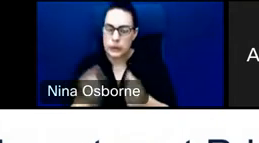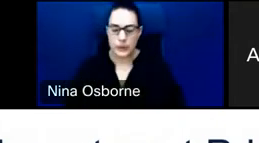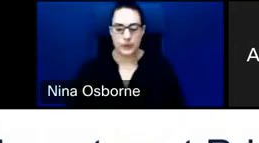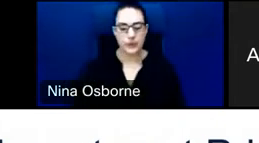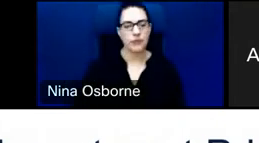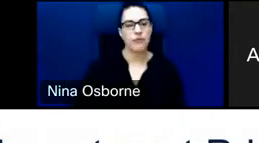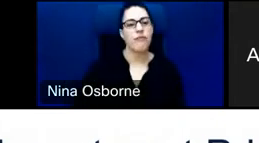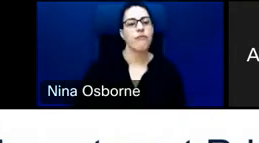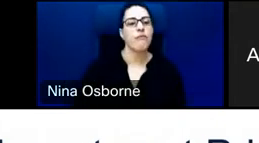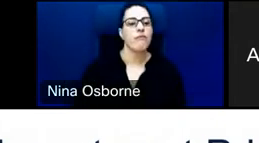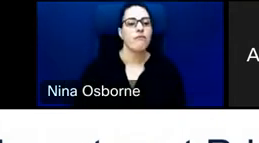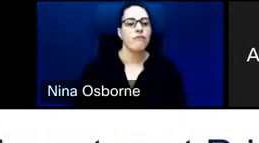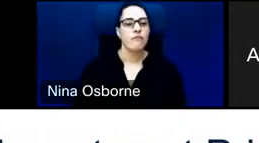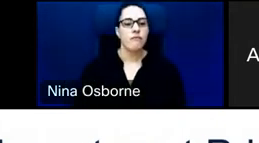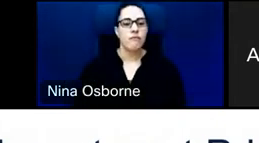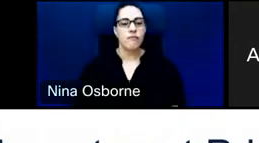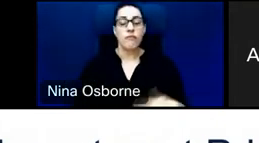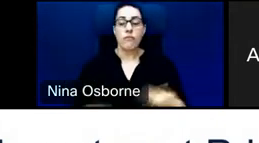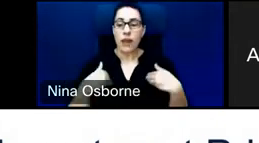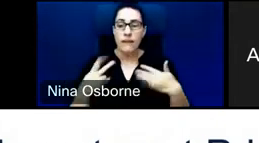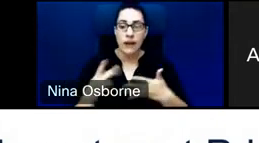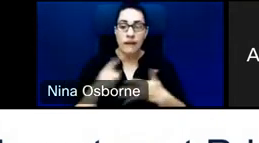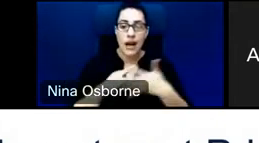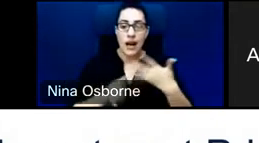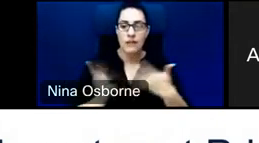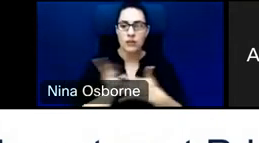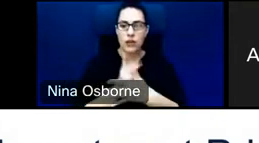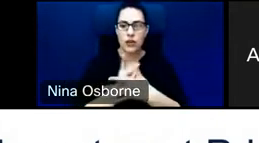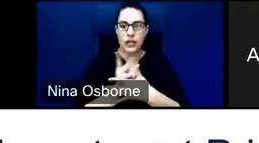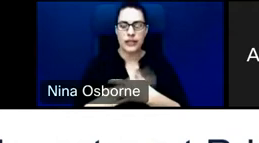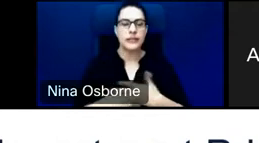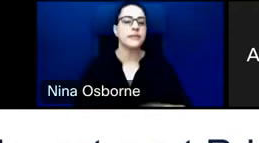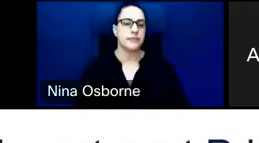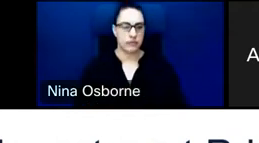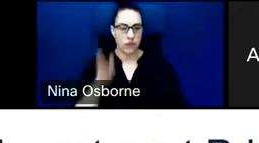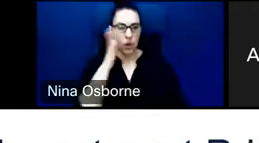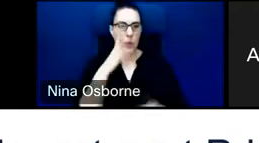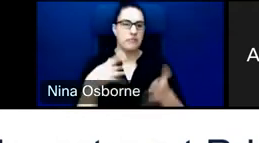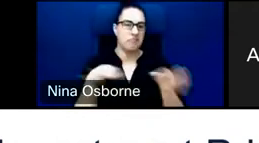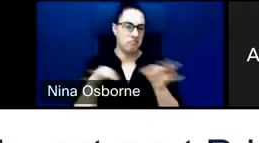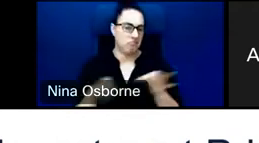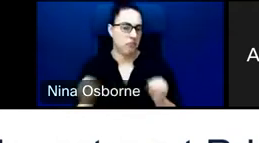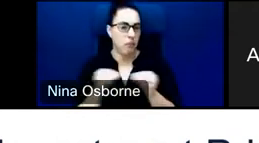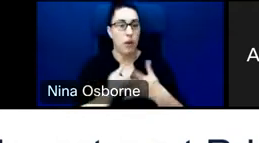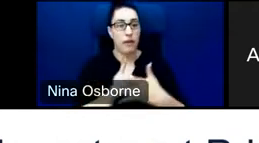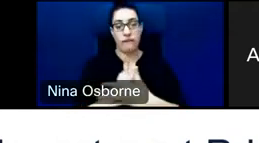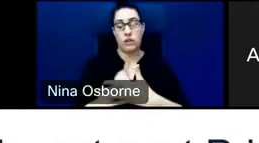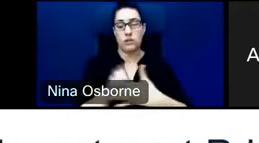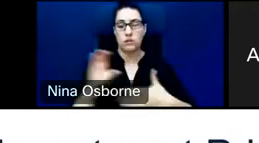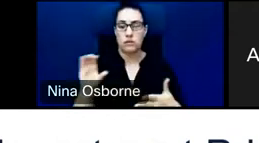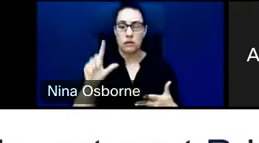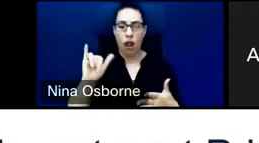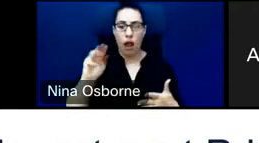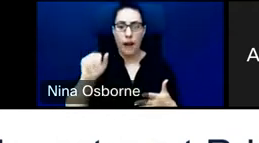And there are five investment priorities. I'm going to talk about these here. The first is climate. So, one of the commitments that